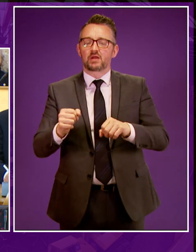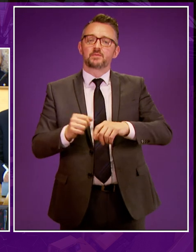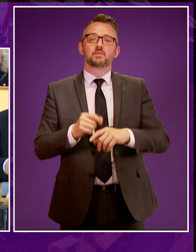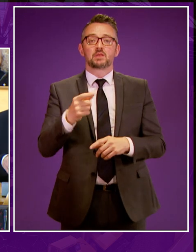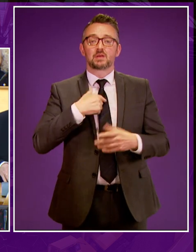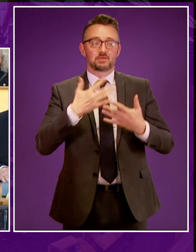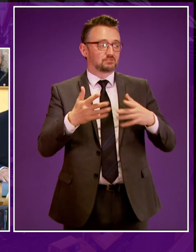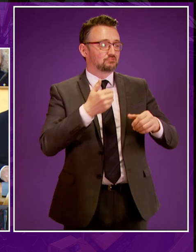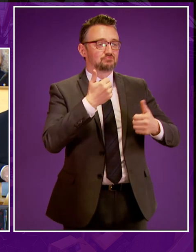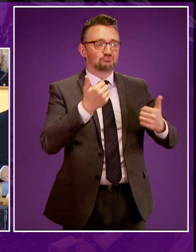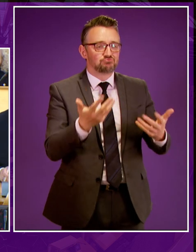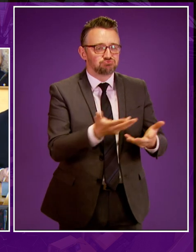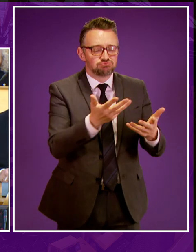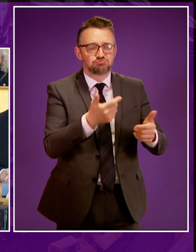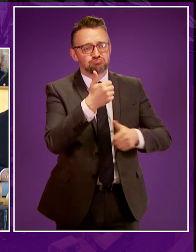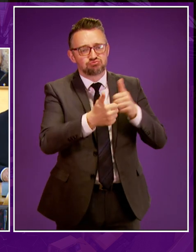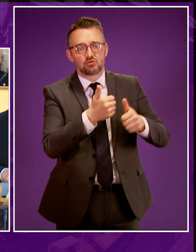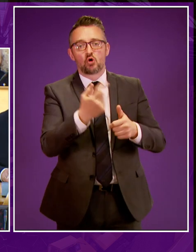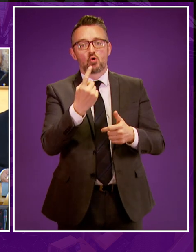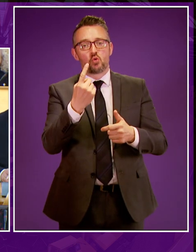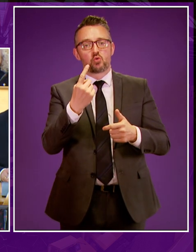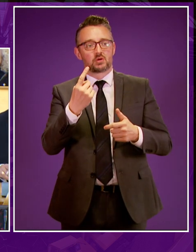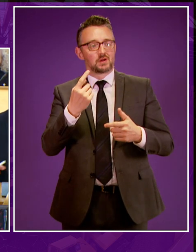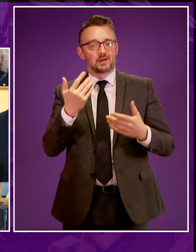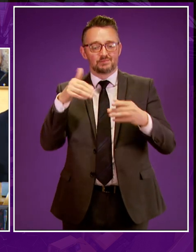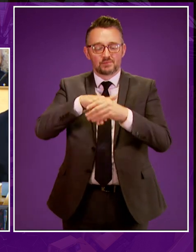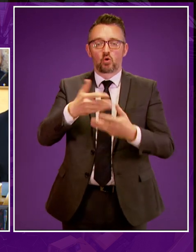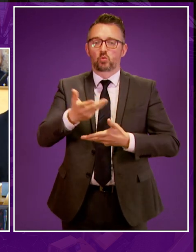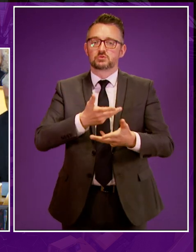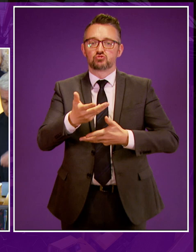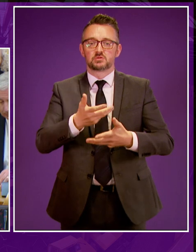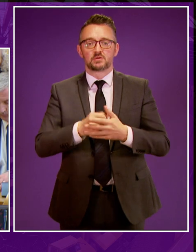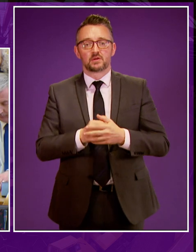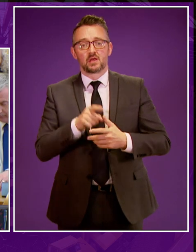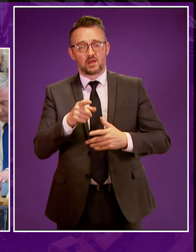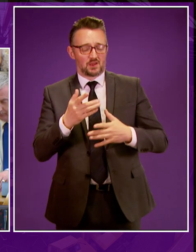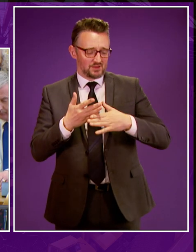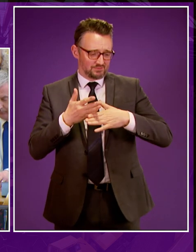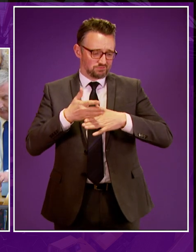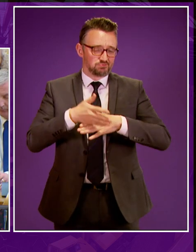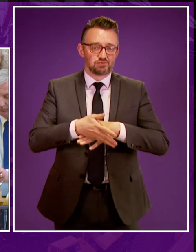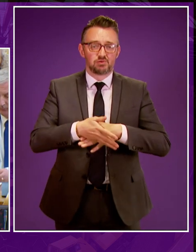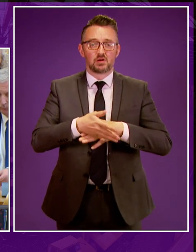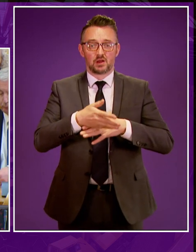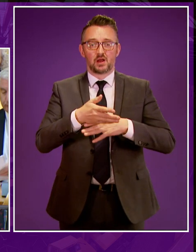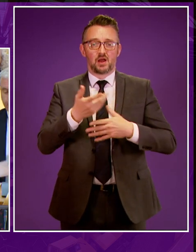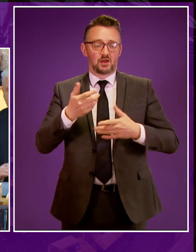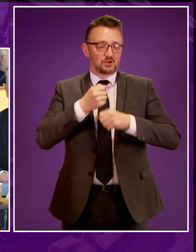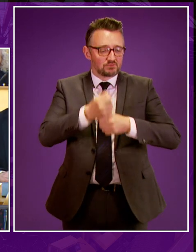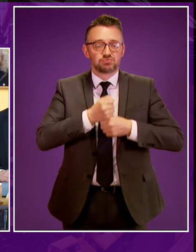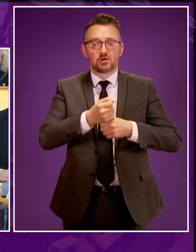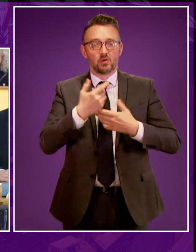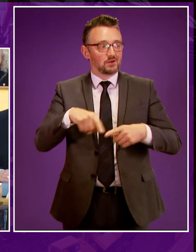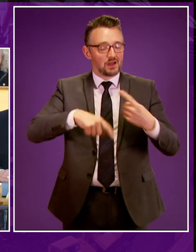credit to the activists, NGOs, unions and others who responded to these consultations. Their tireless efforts and shouts were heard loud and clear.